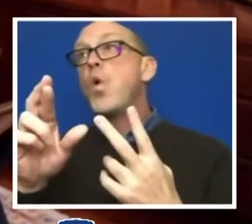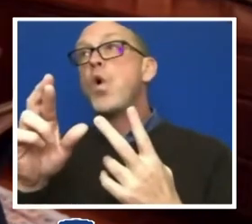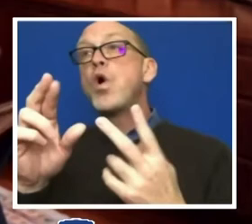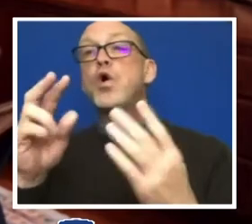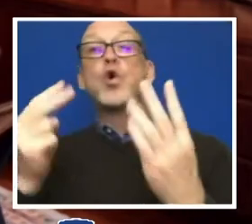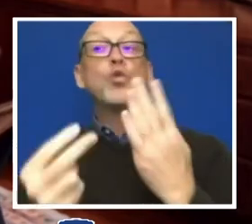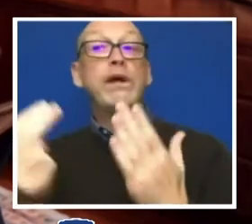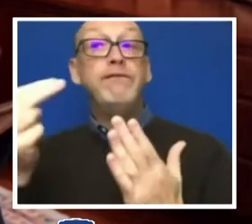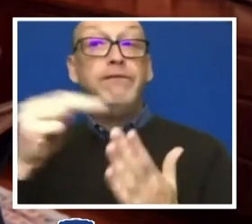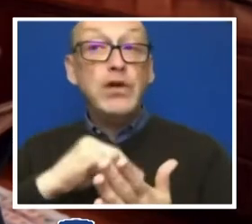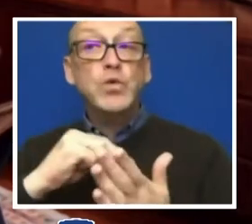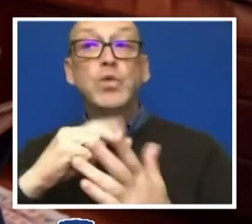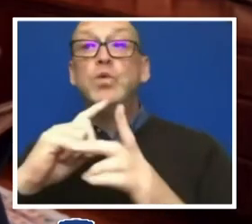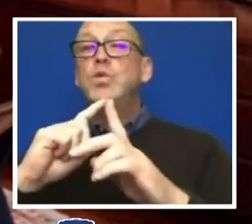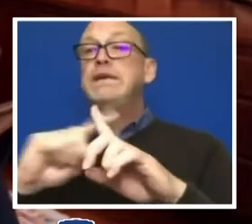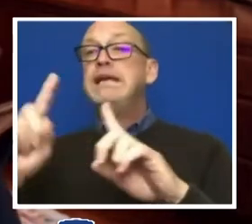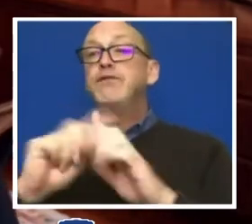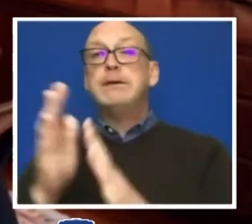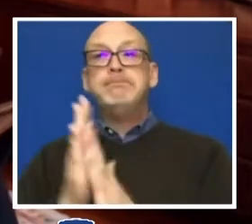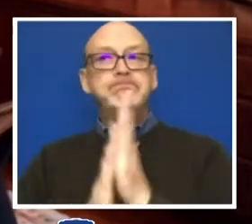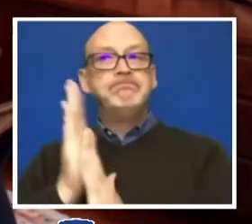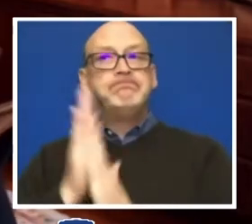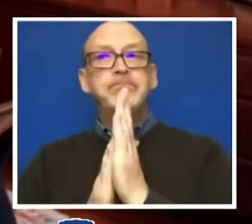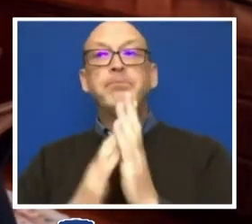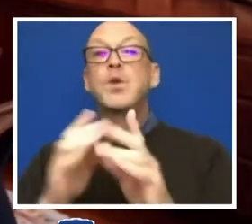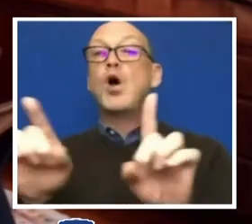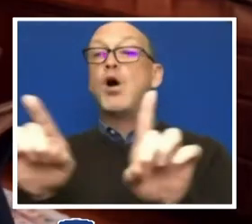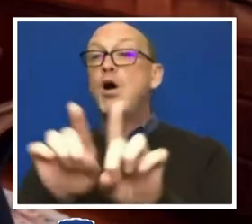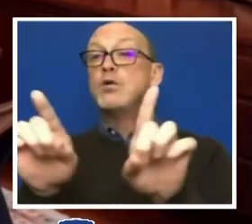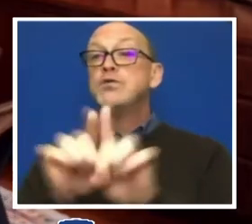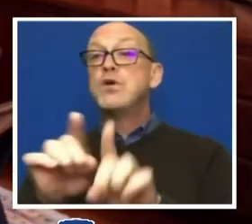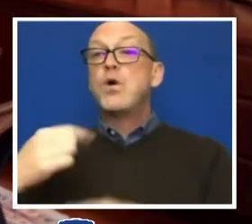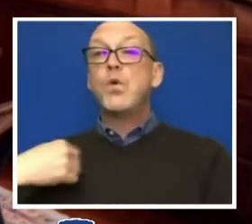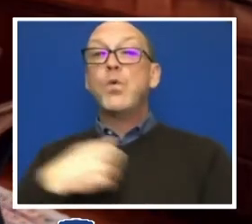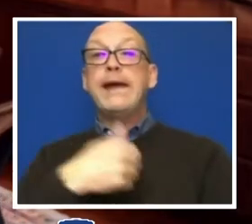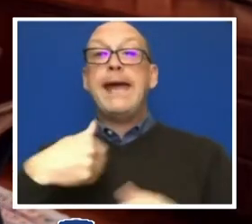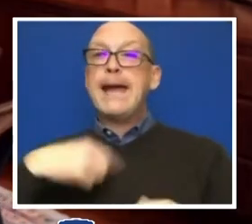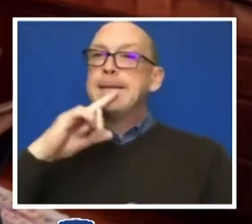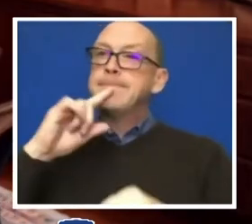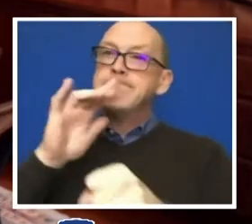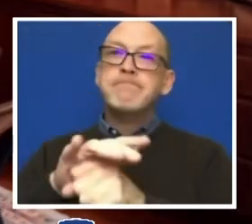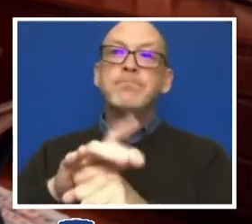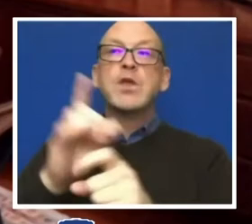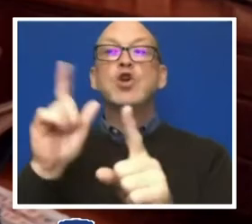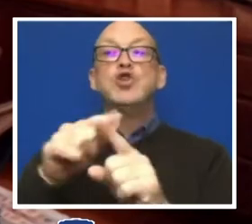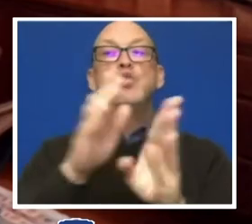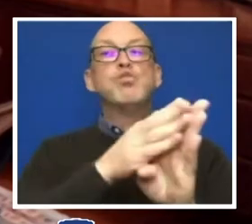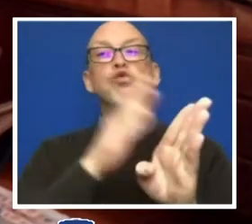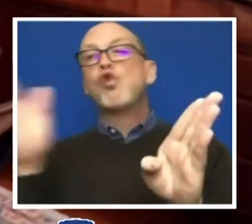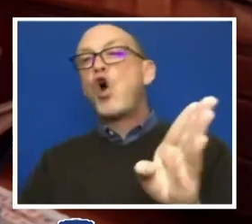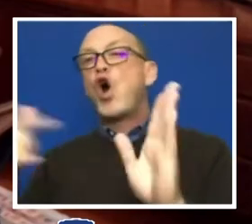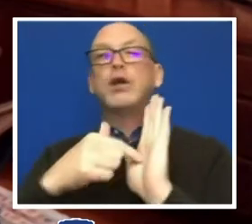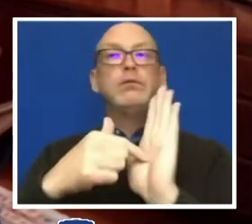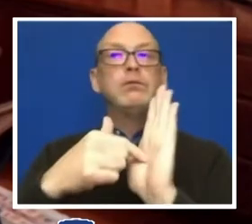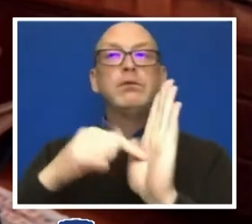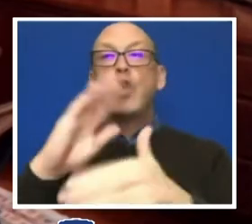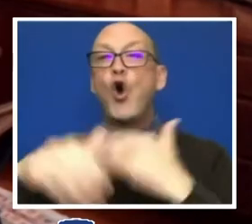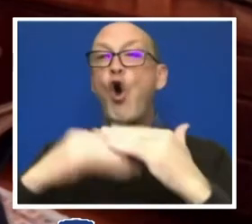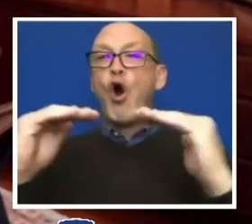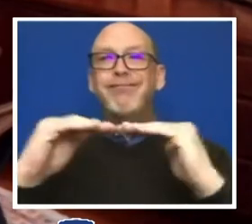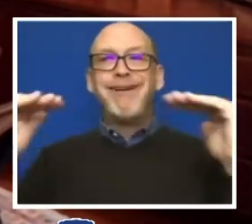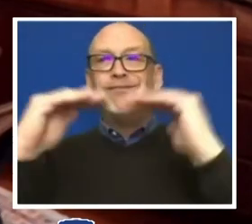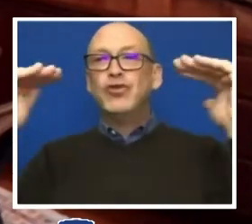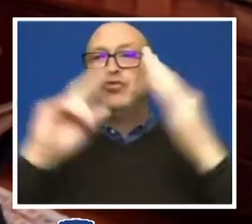various initiatives. We also had a commitment to broad representation at all levels of the university,